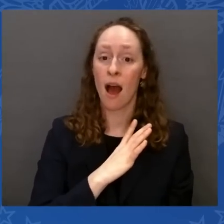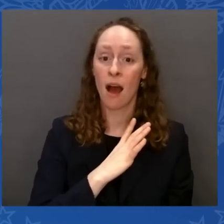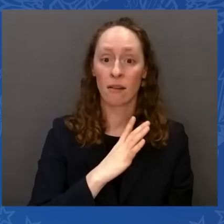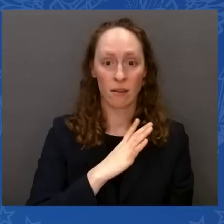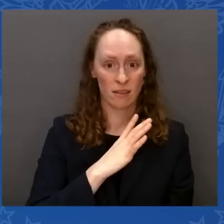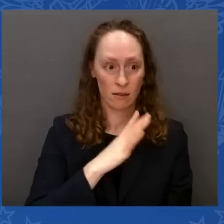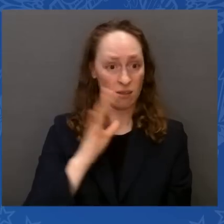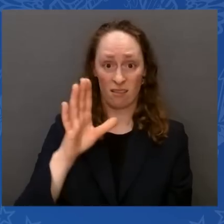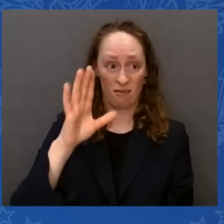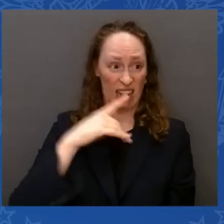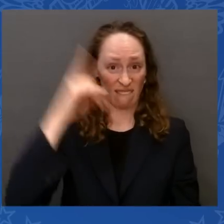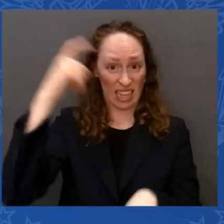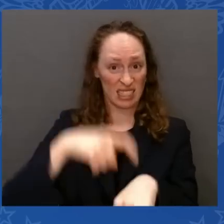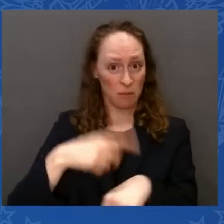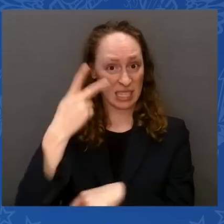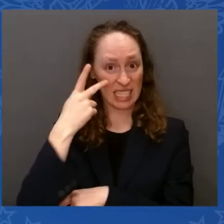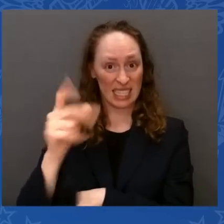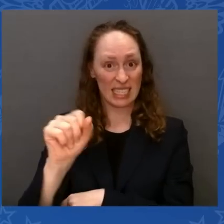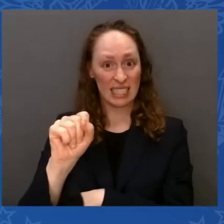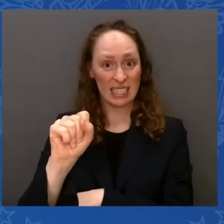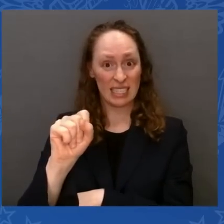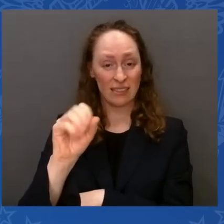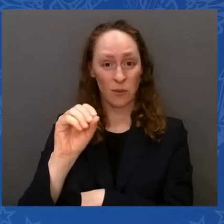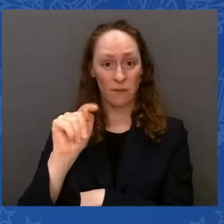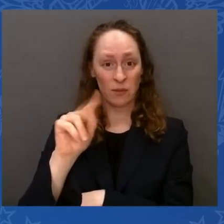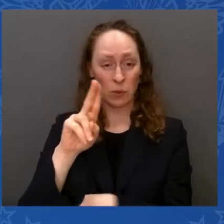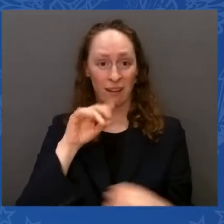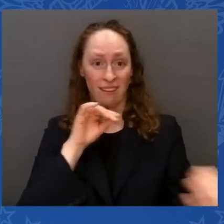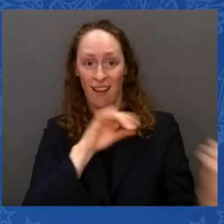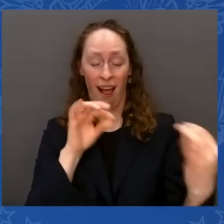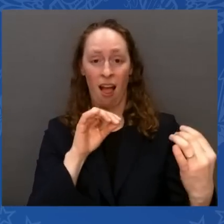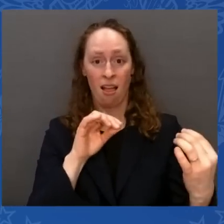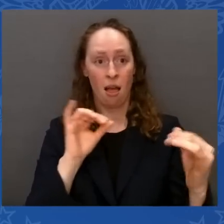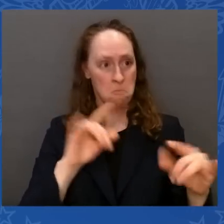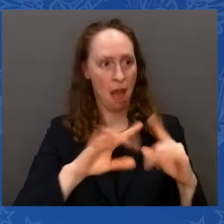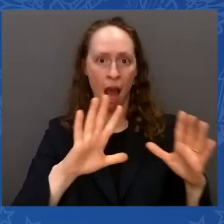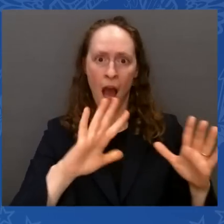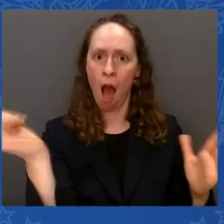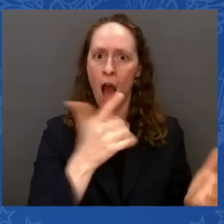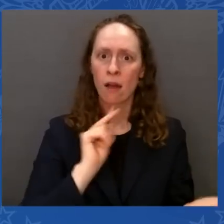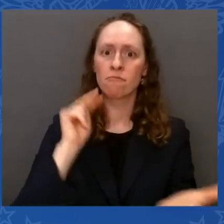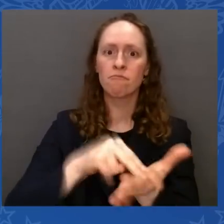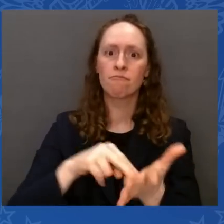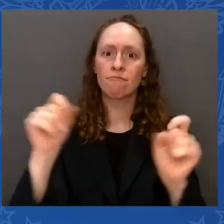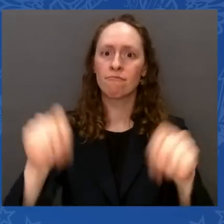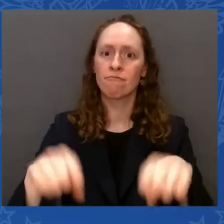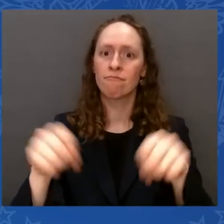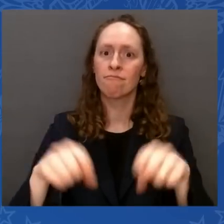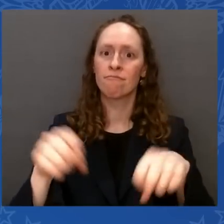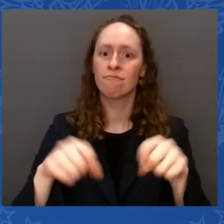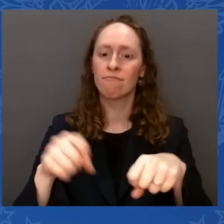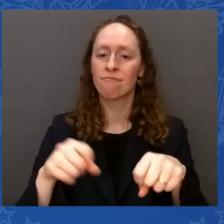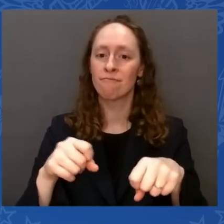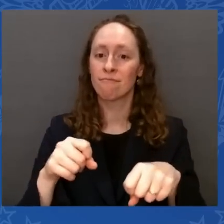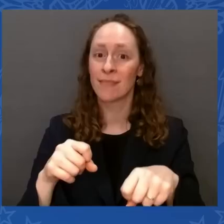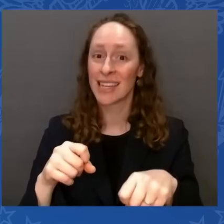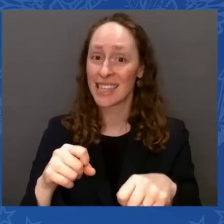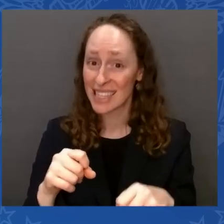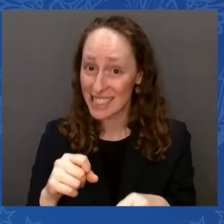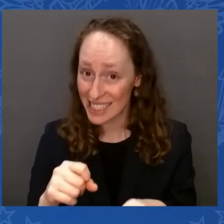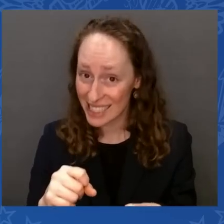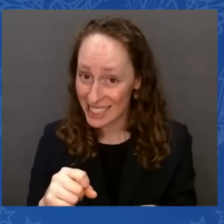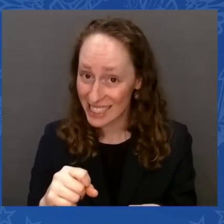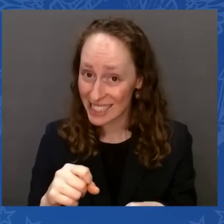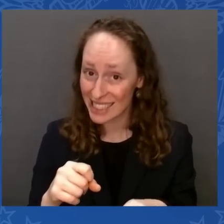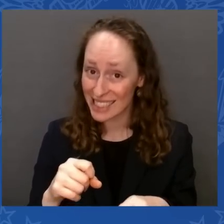But they all stood up. But the interesting thing is, they won't be able to forget, it's all on the camera. It was all